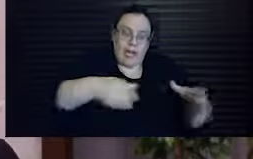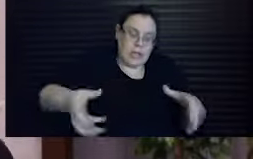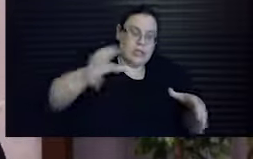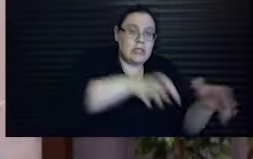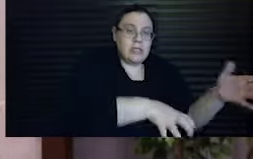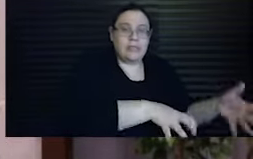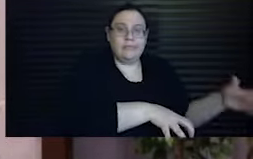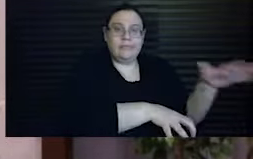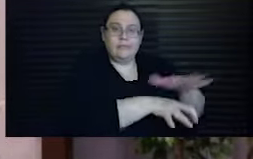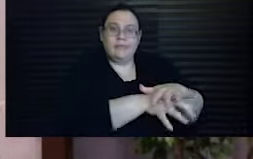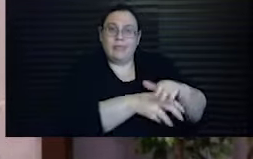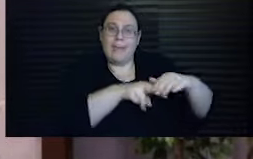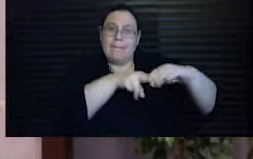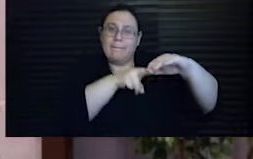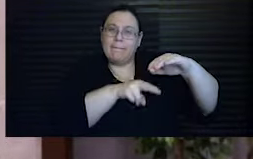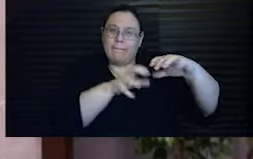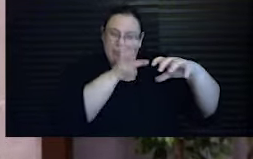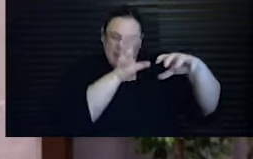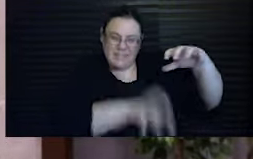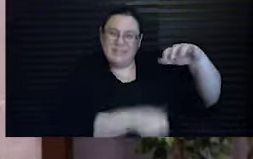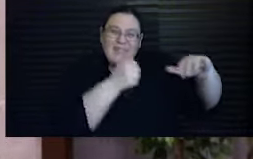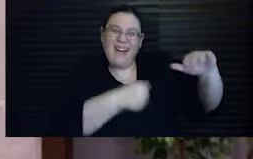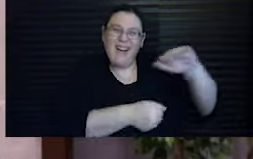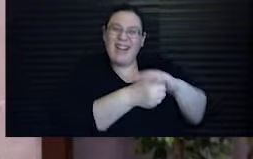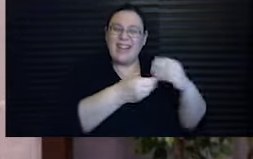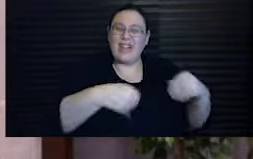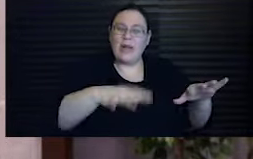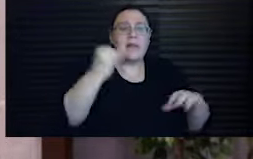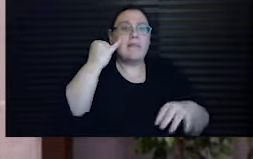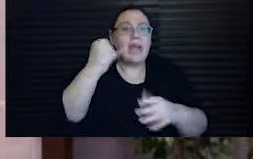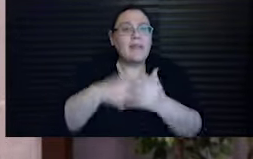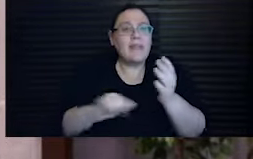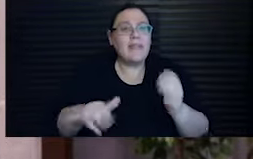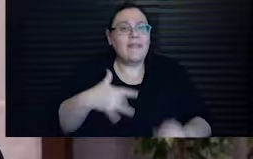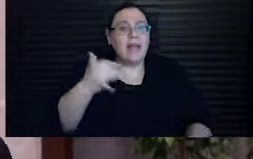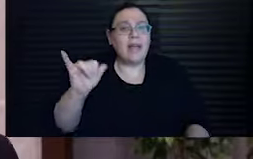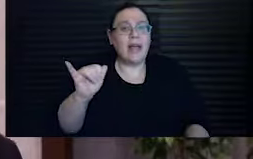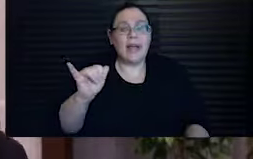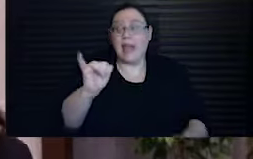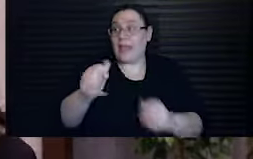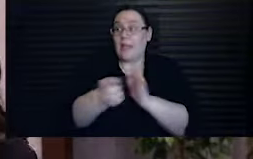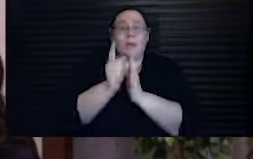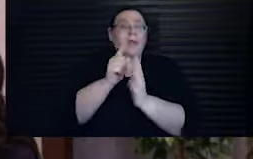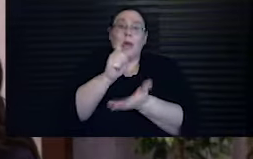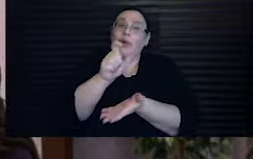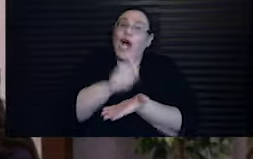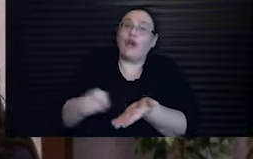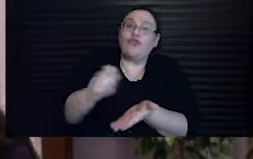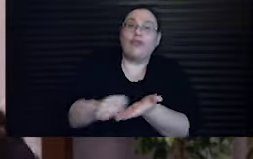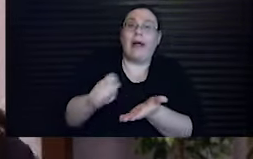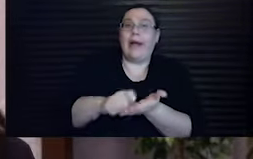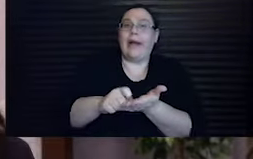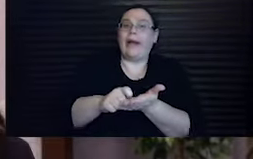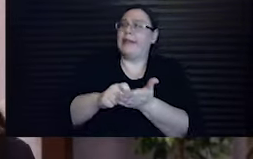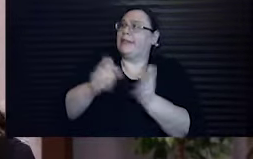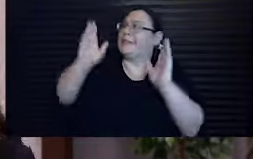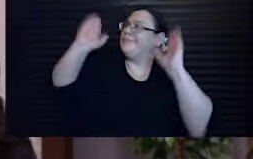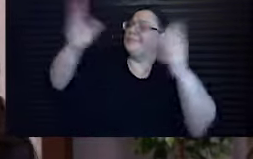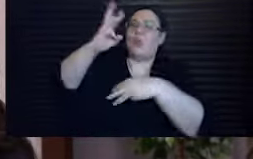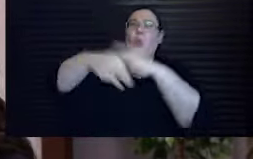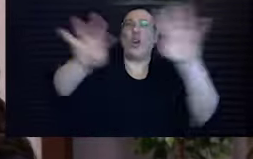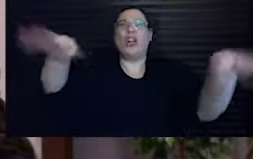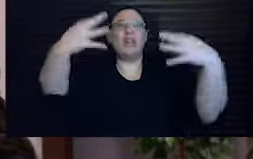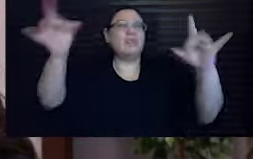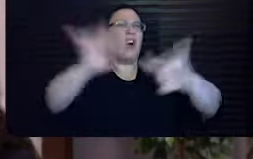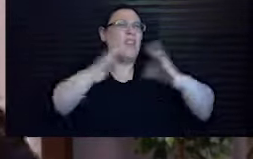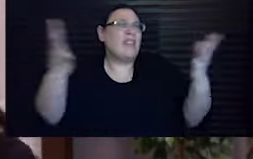to ask you to think about what that means for a moment. At that point, they were no longer writing in order to stir the conscience of the world to